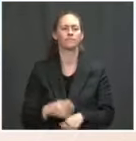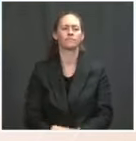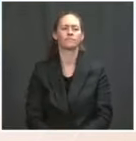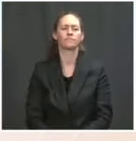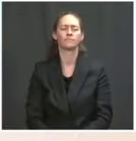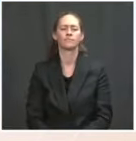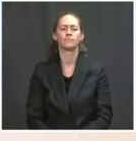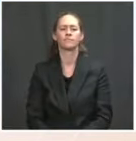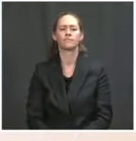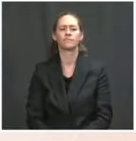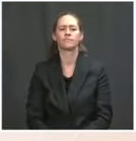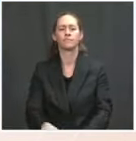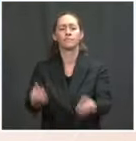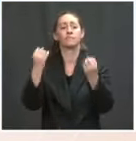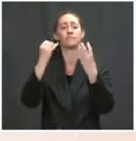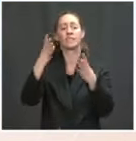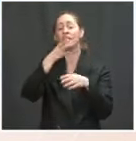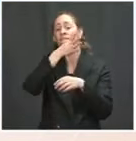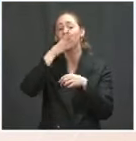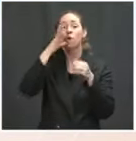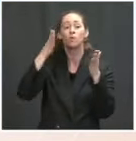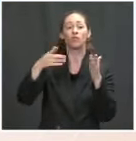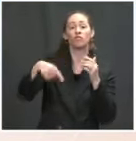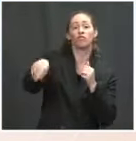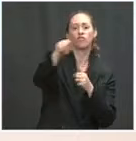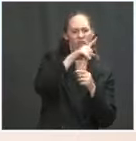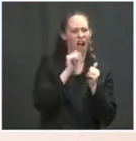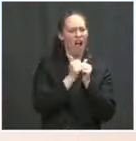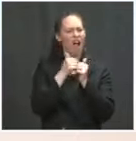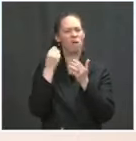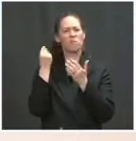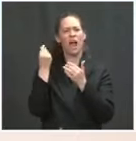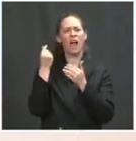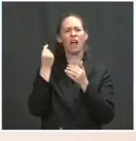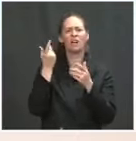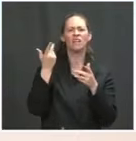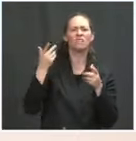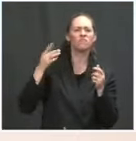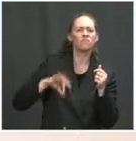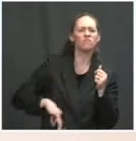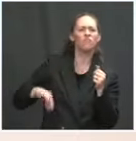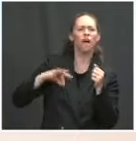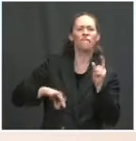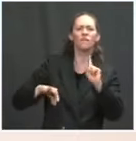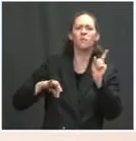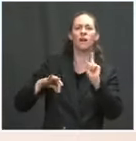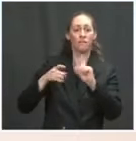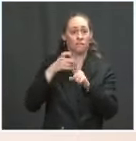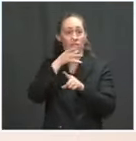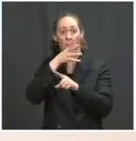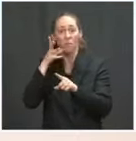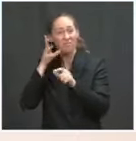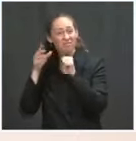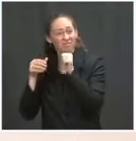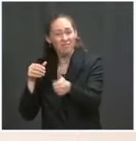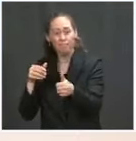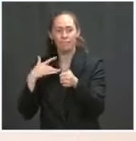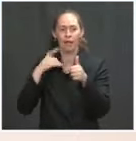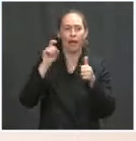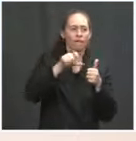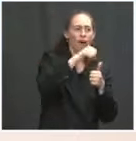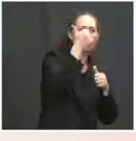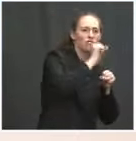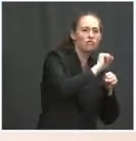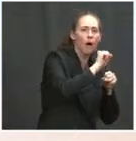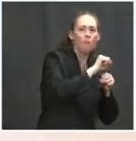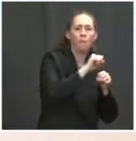does not come from the farm for those farm families. That means they have to have an off-farm income. So it's the Department of Agriculture's job to find more better in new